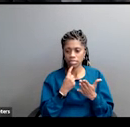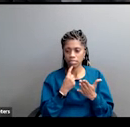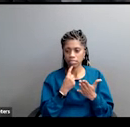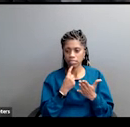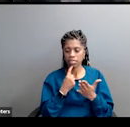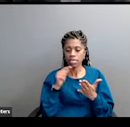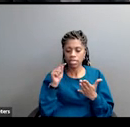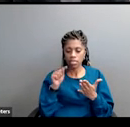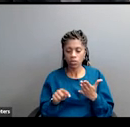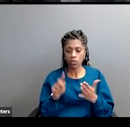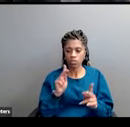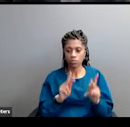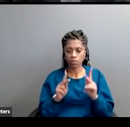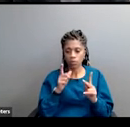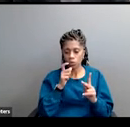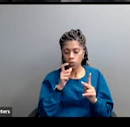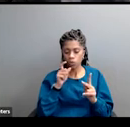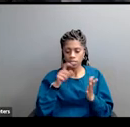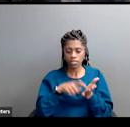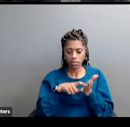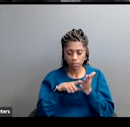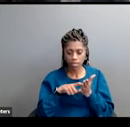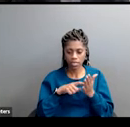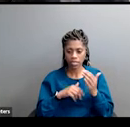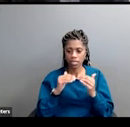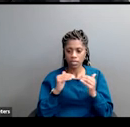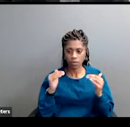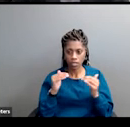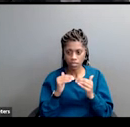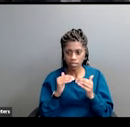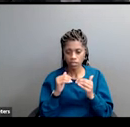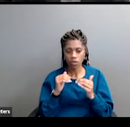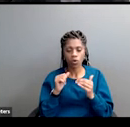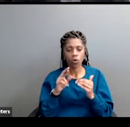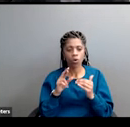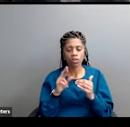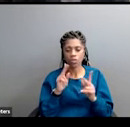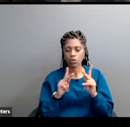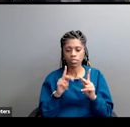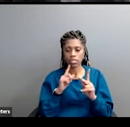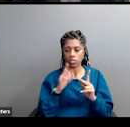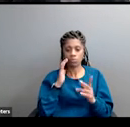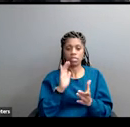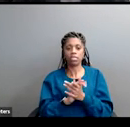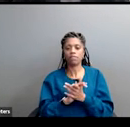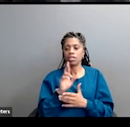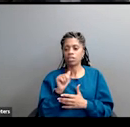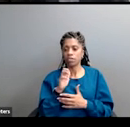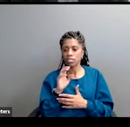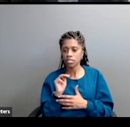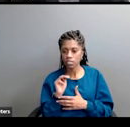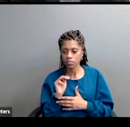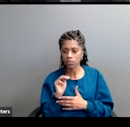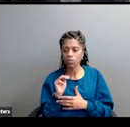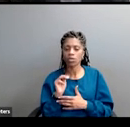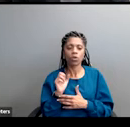demanding equality, those people denouncing racism, those people trumpeting